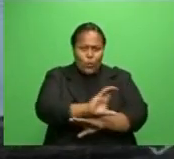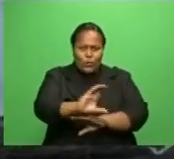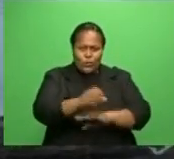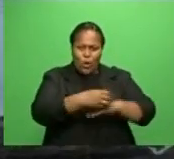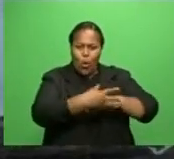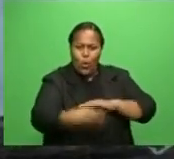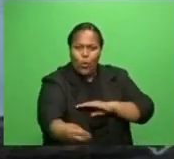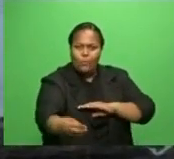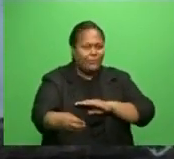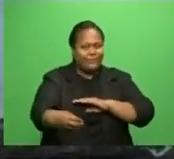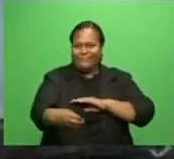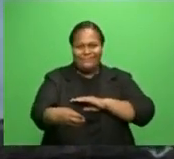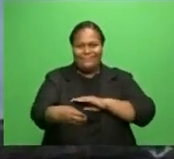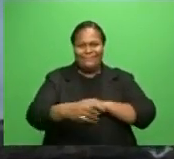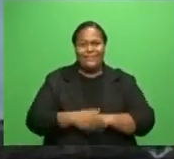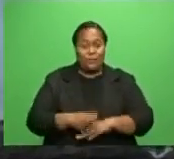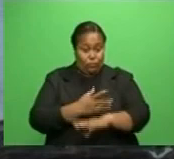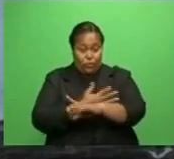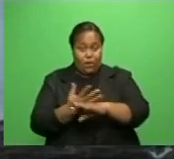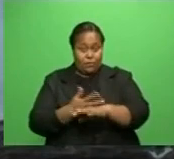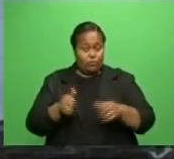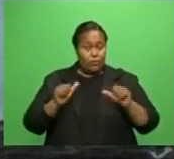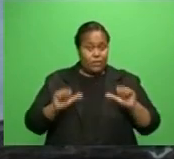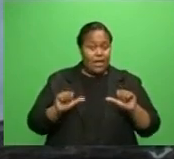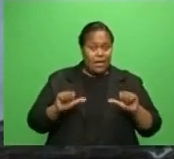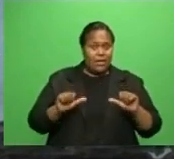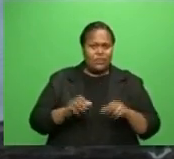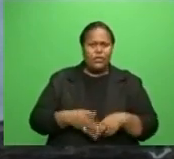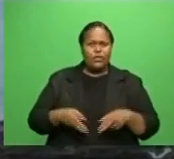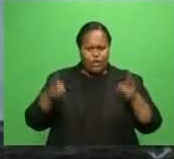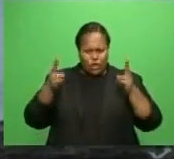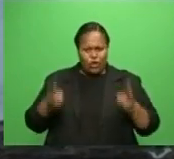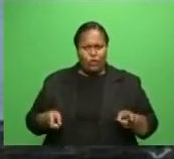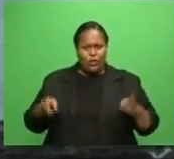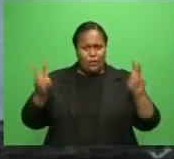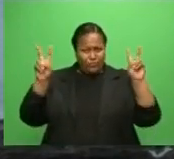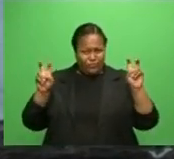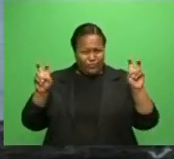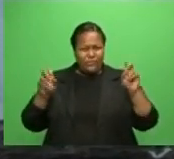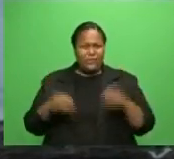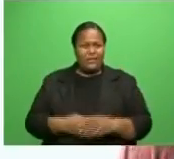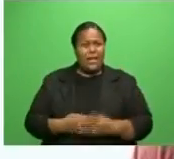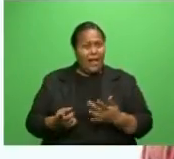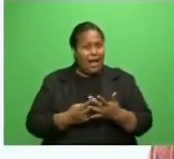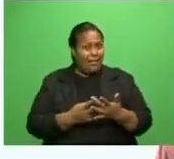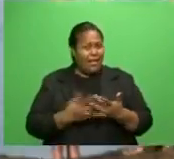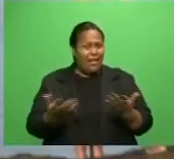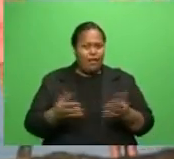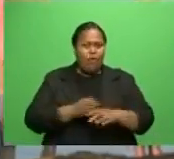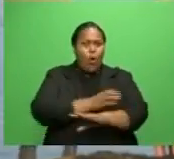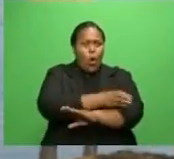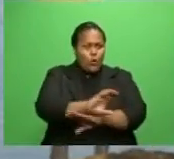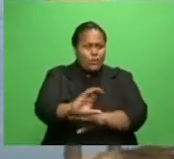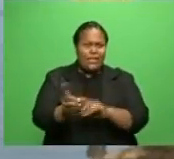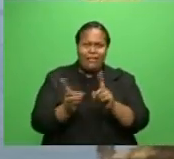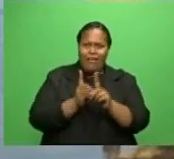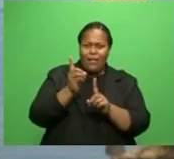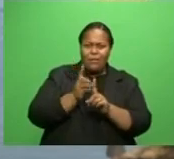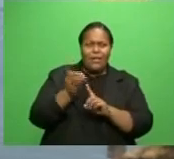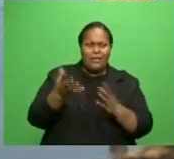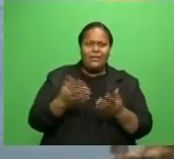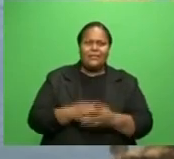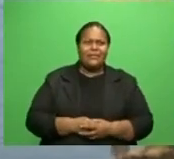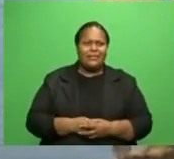Reddy says human behavior such as improper solid waste disposal and for coastal development is threatening its